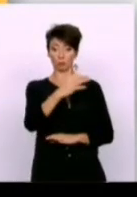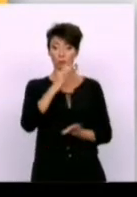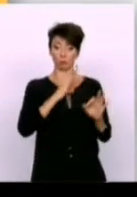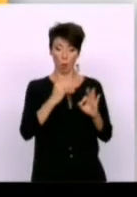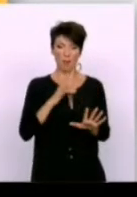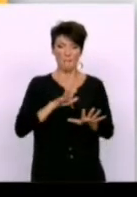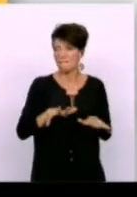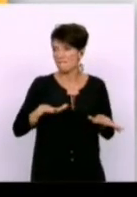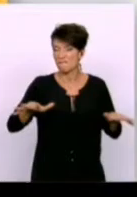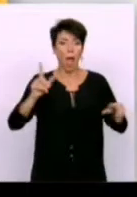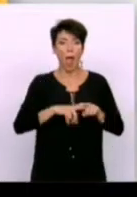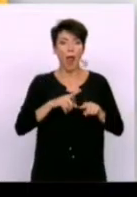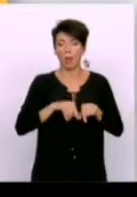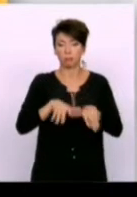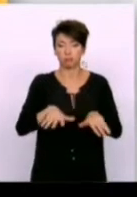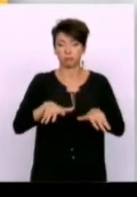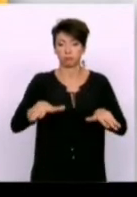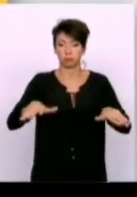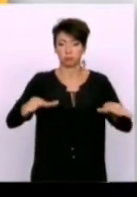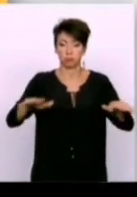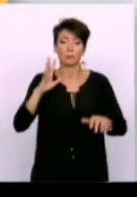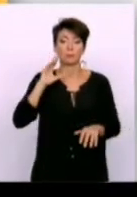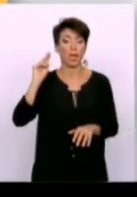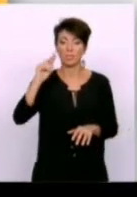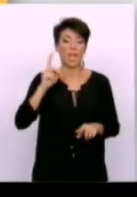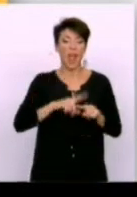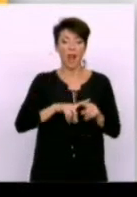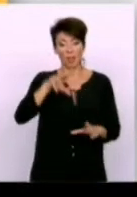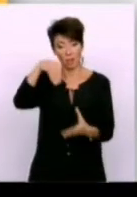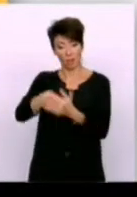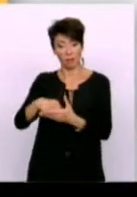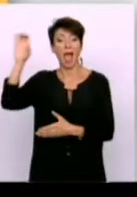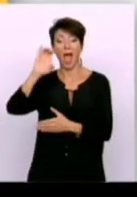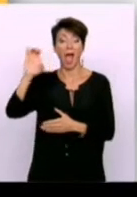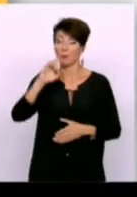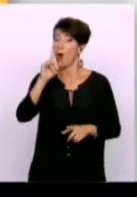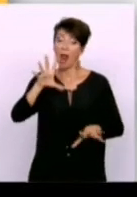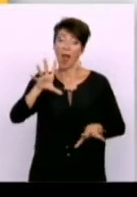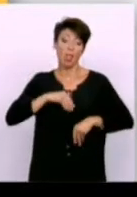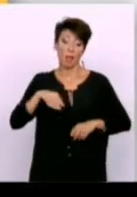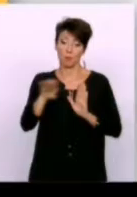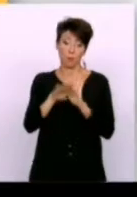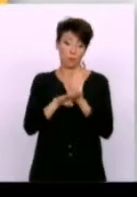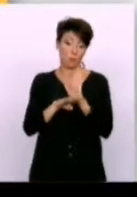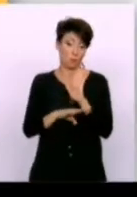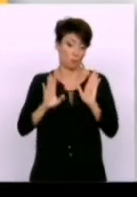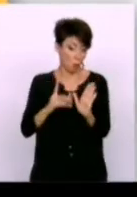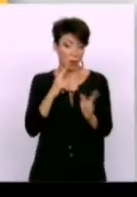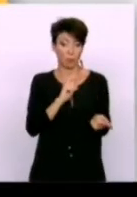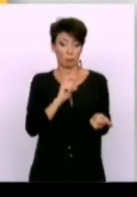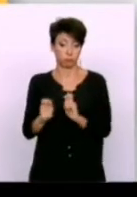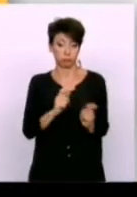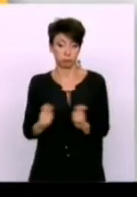in Greece with promising Greece will stay in the Euro but we will not accept the reform program and no